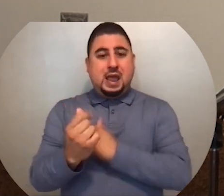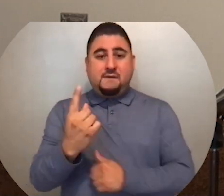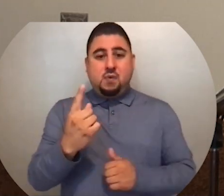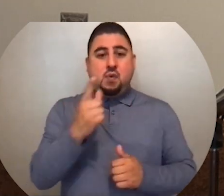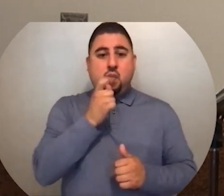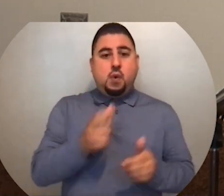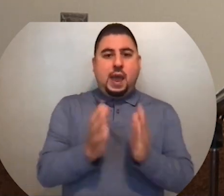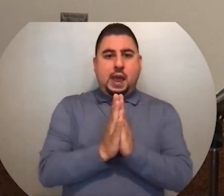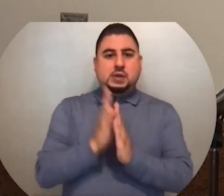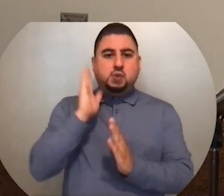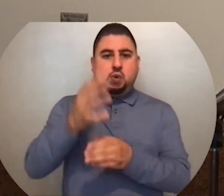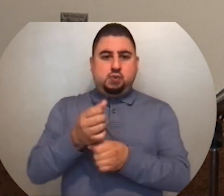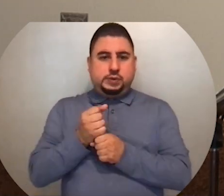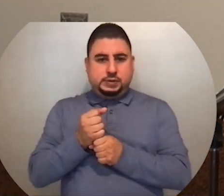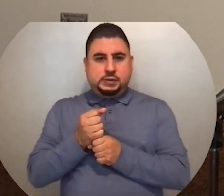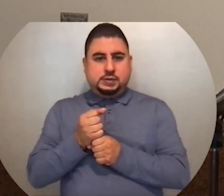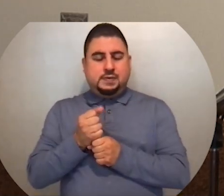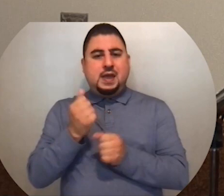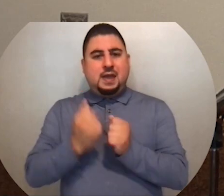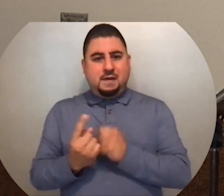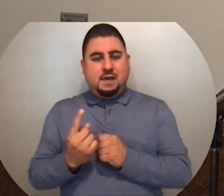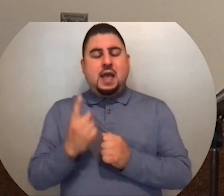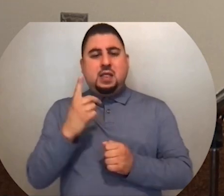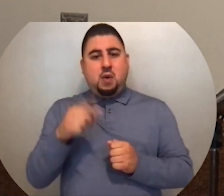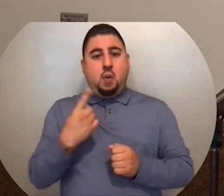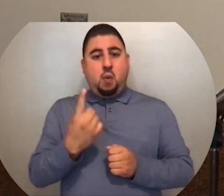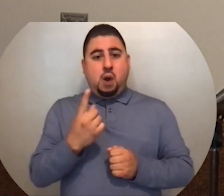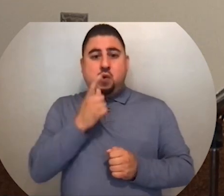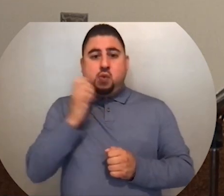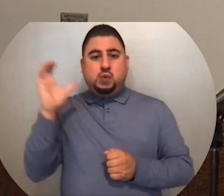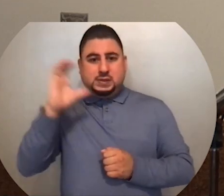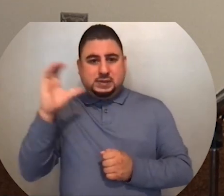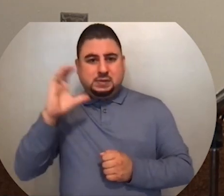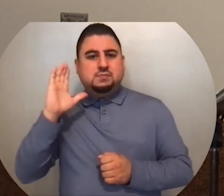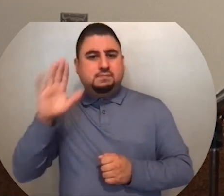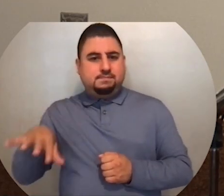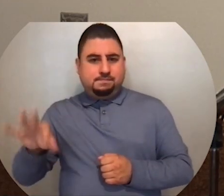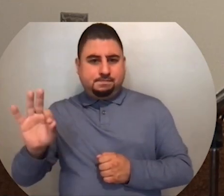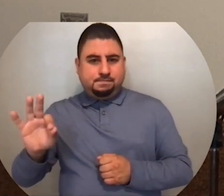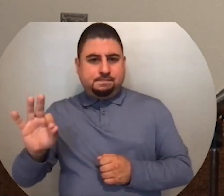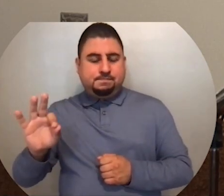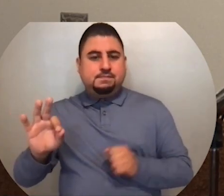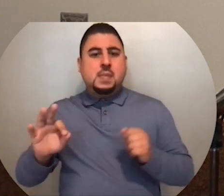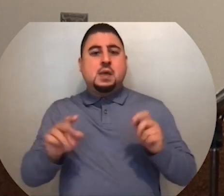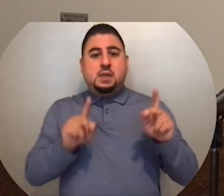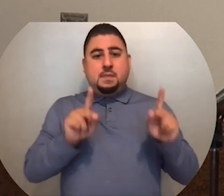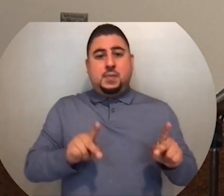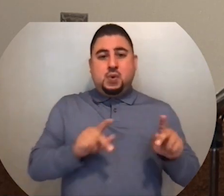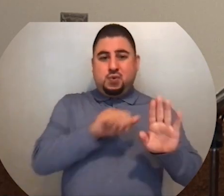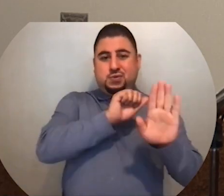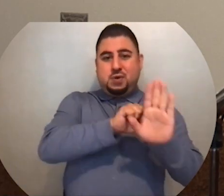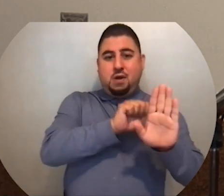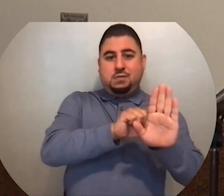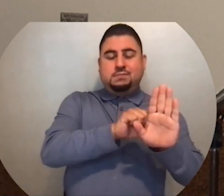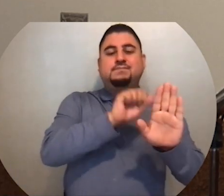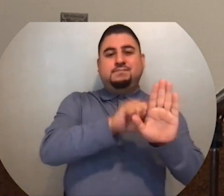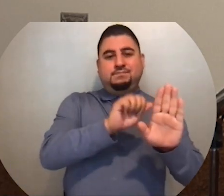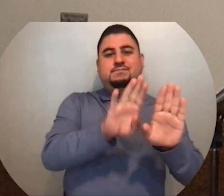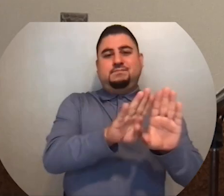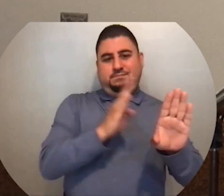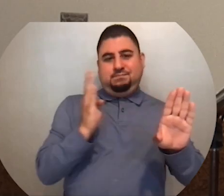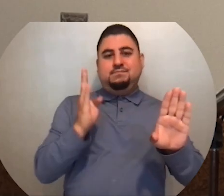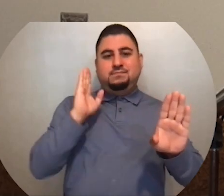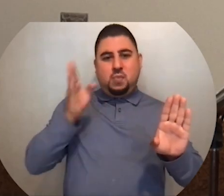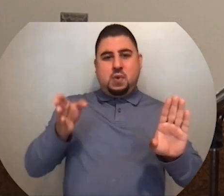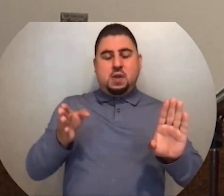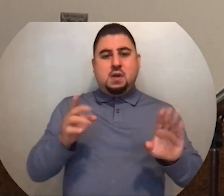who asks receives, and the one who seeks finds. And to the one who knocks, the door will be opened.